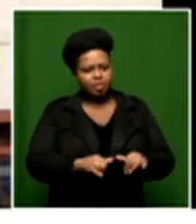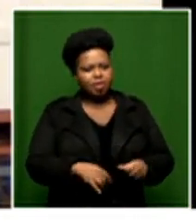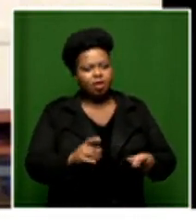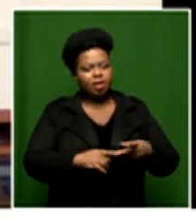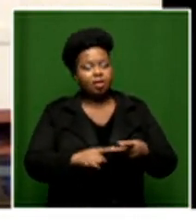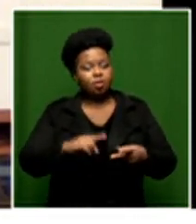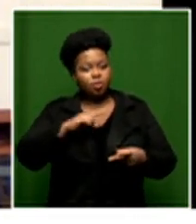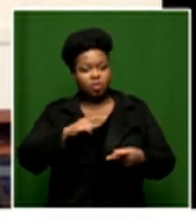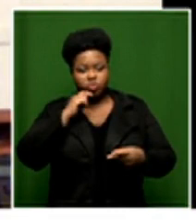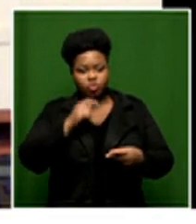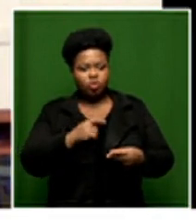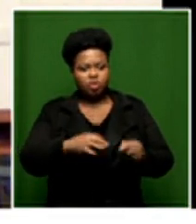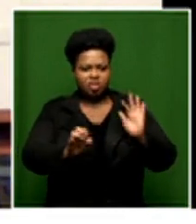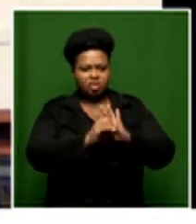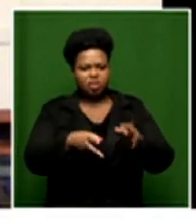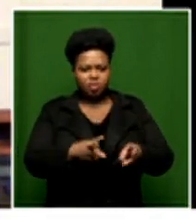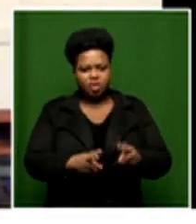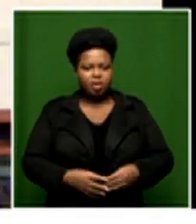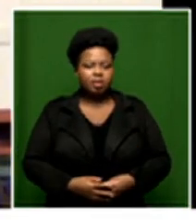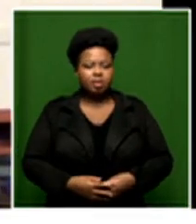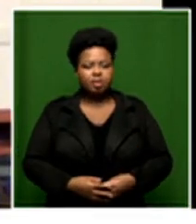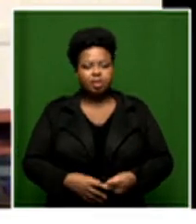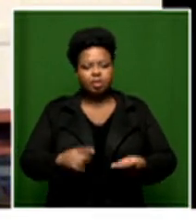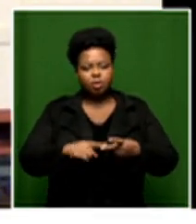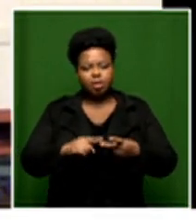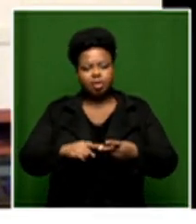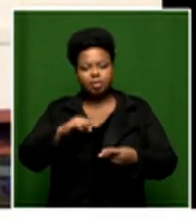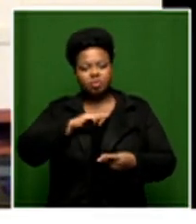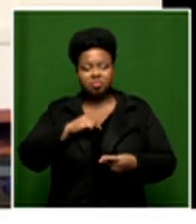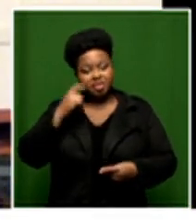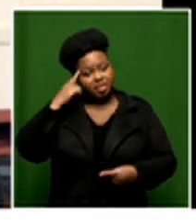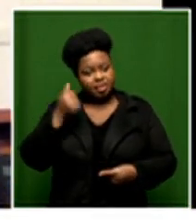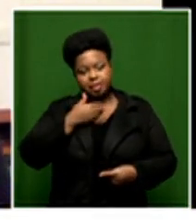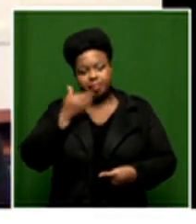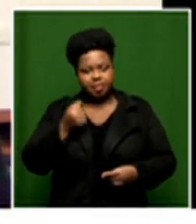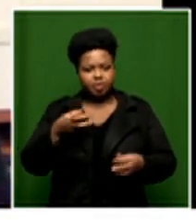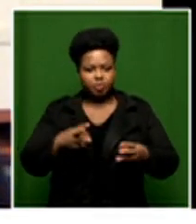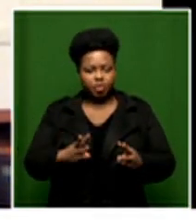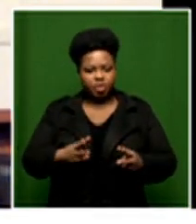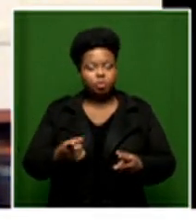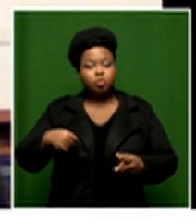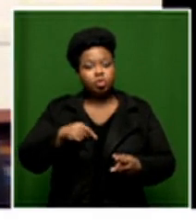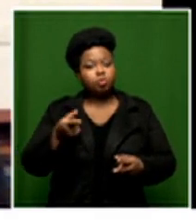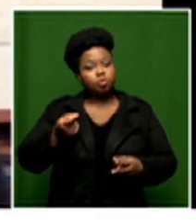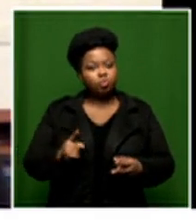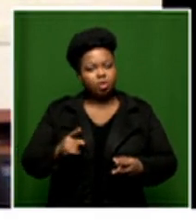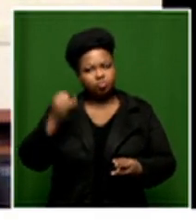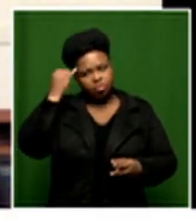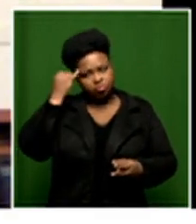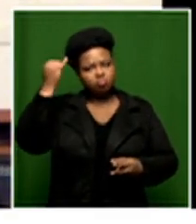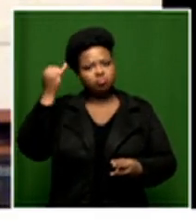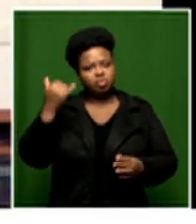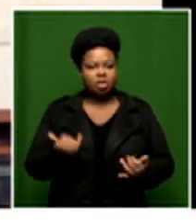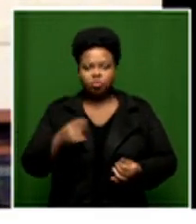themselves in almost an identical way um i think perhaps the the biggest thing that we need to reimagine is